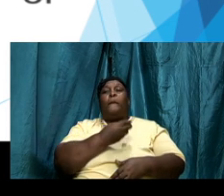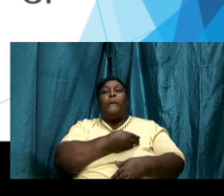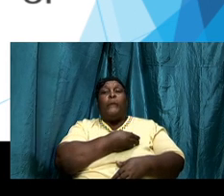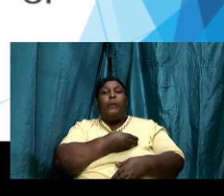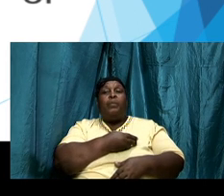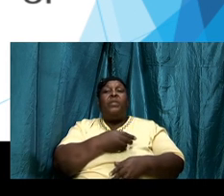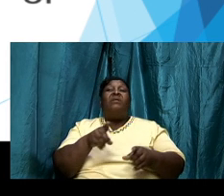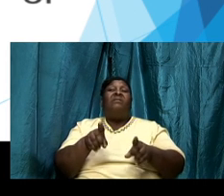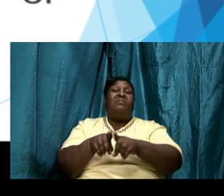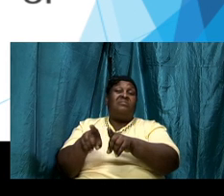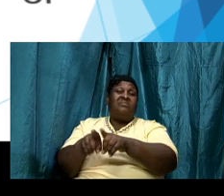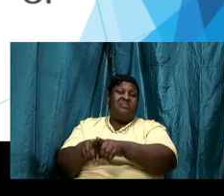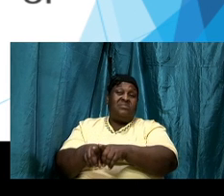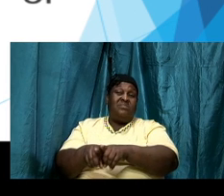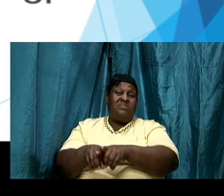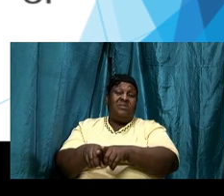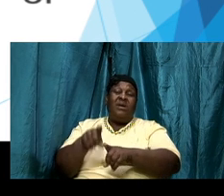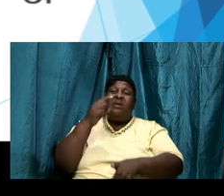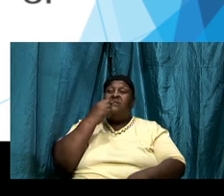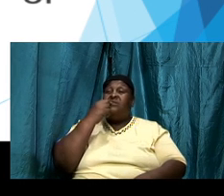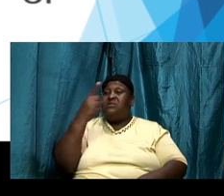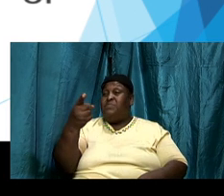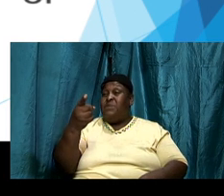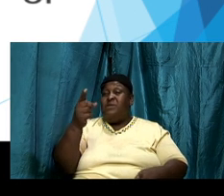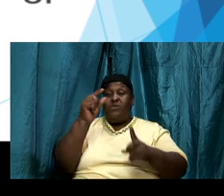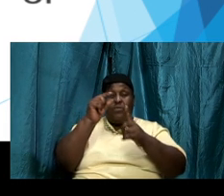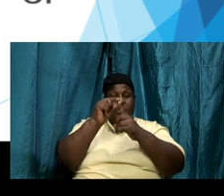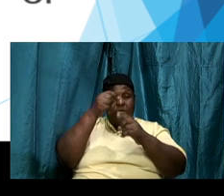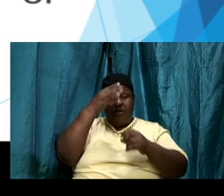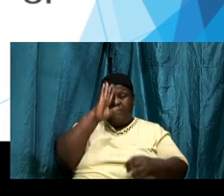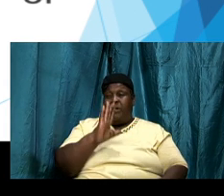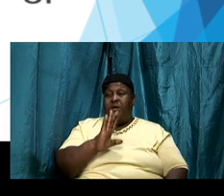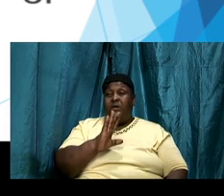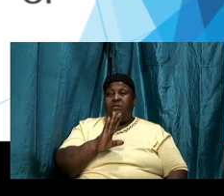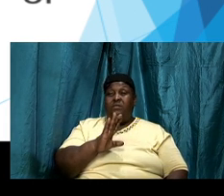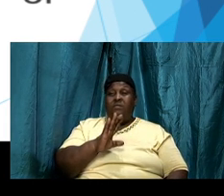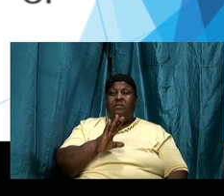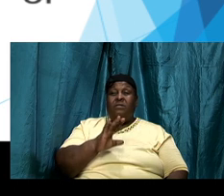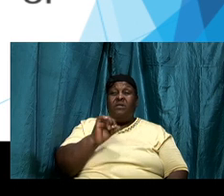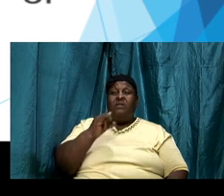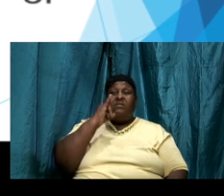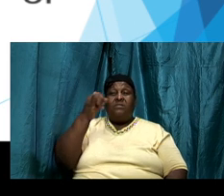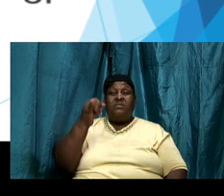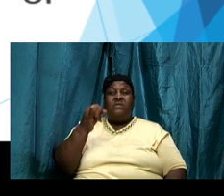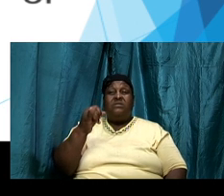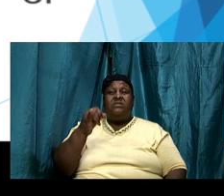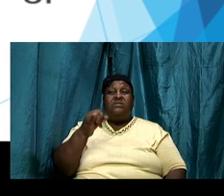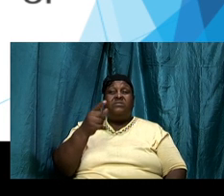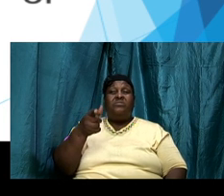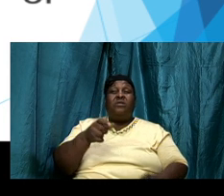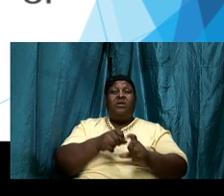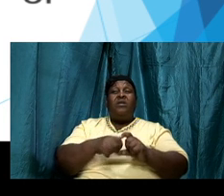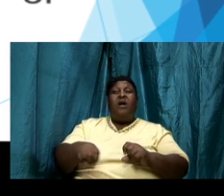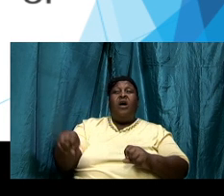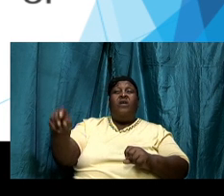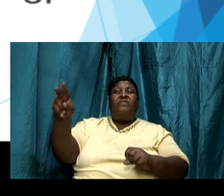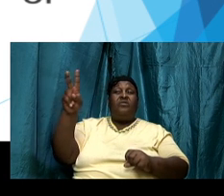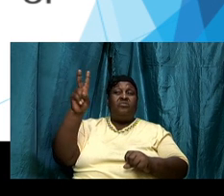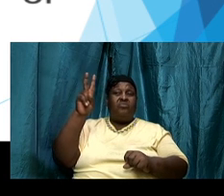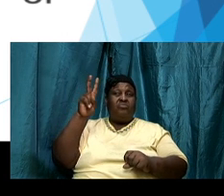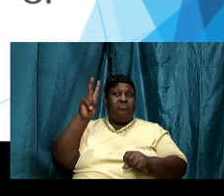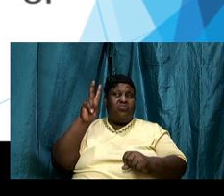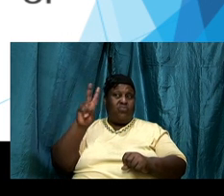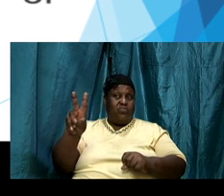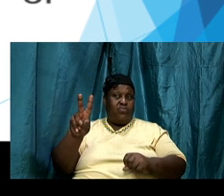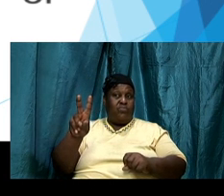also speak the word this is the essence of the two edged or the two